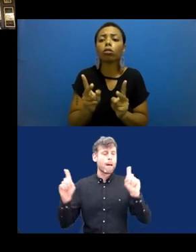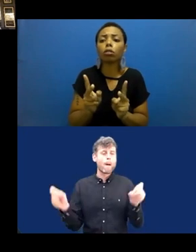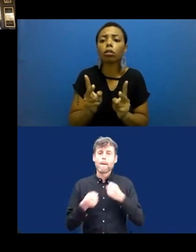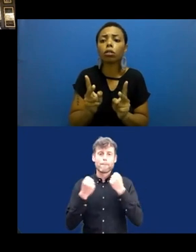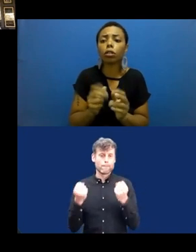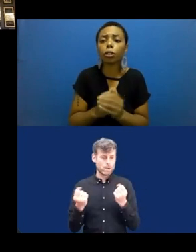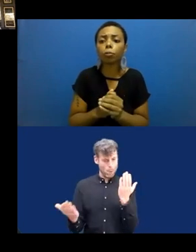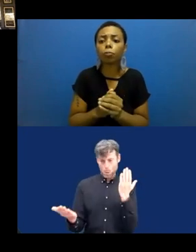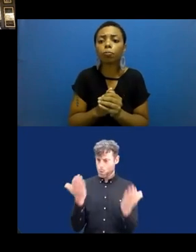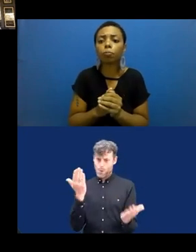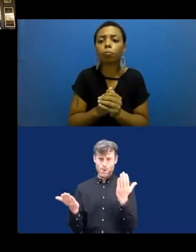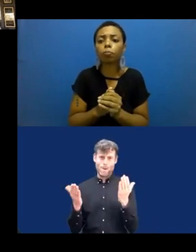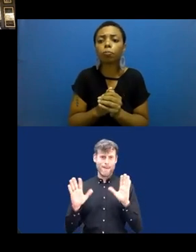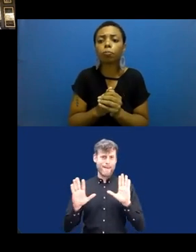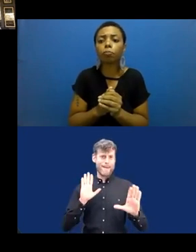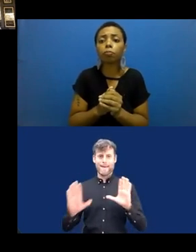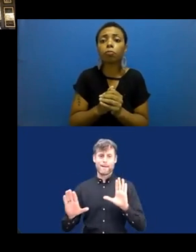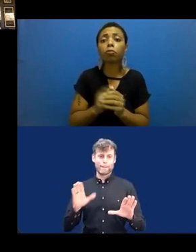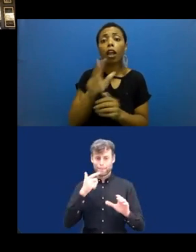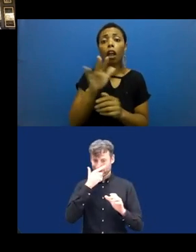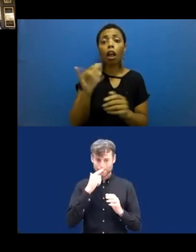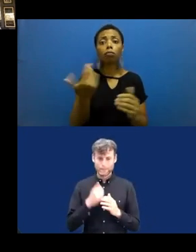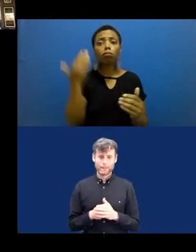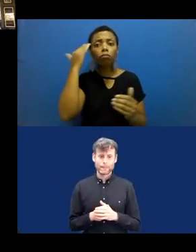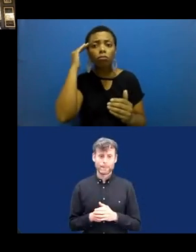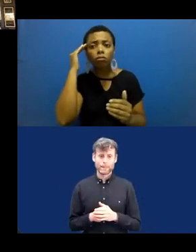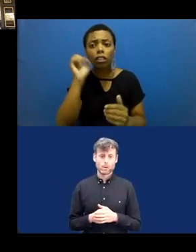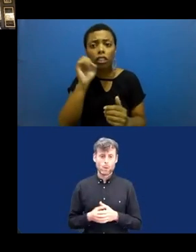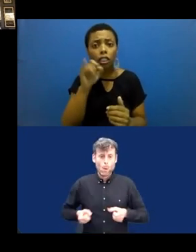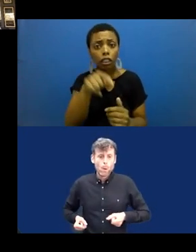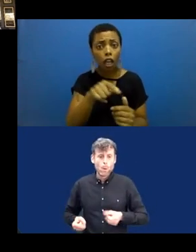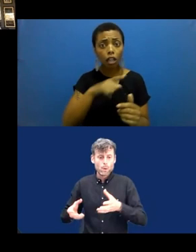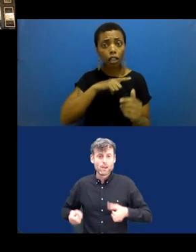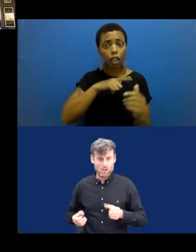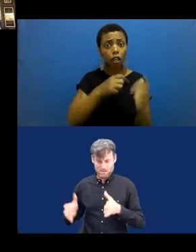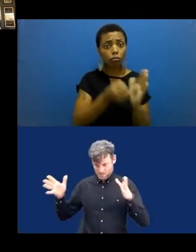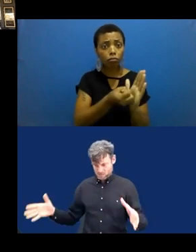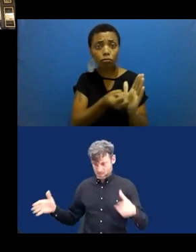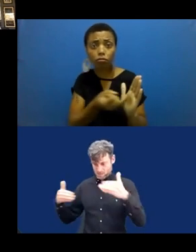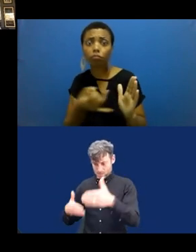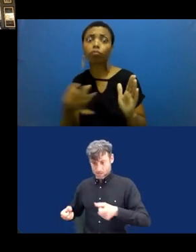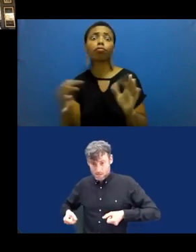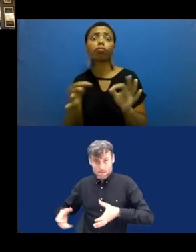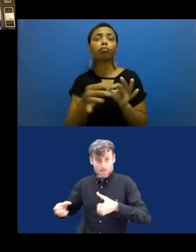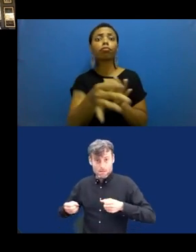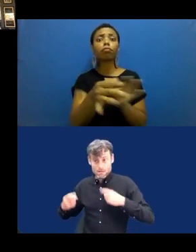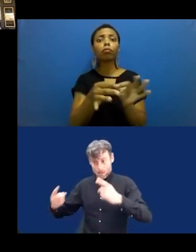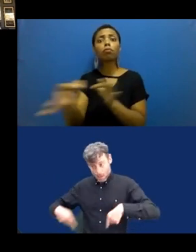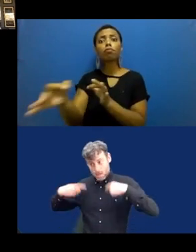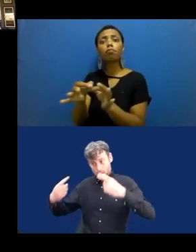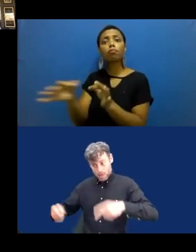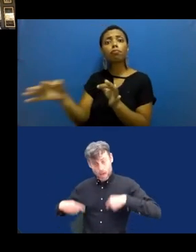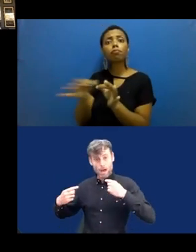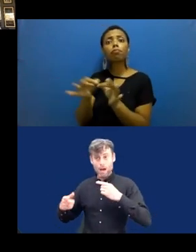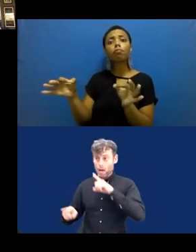where wheelchairs are accommodated on thousands of square meters, while visual aids